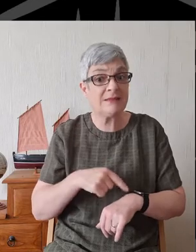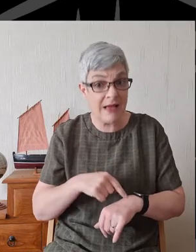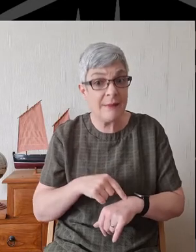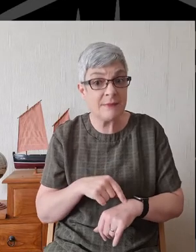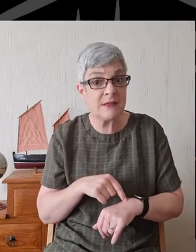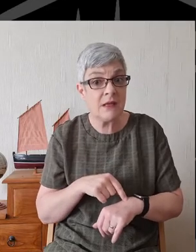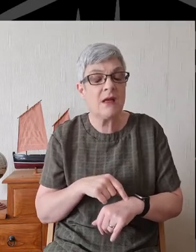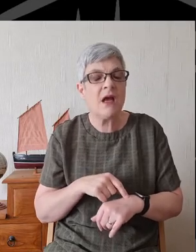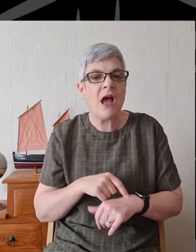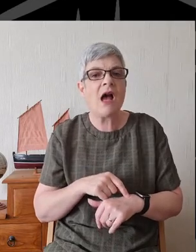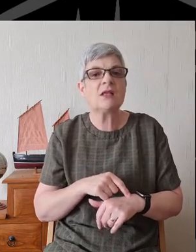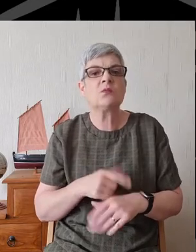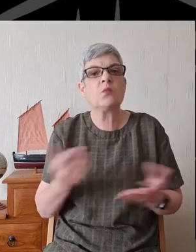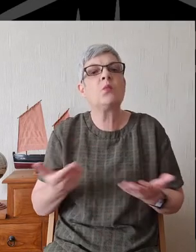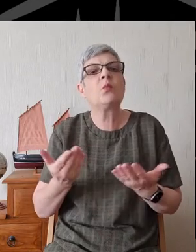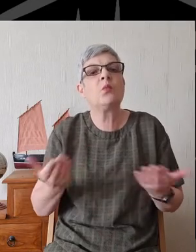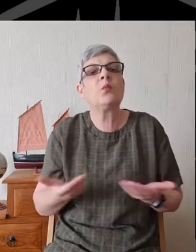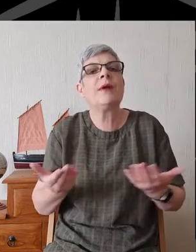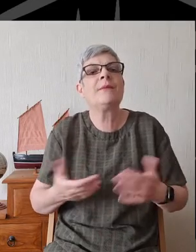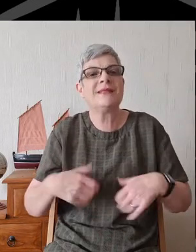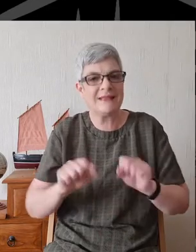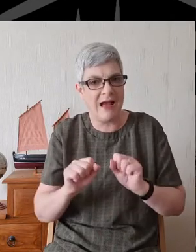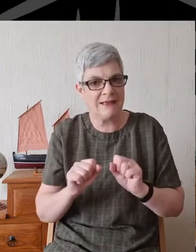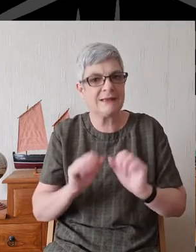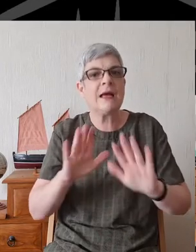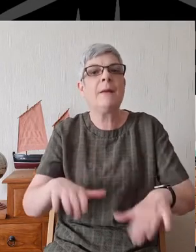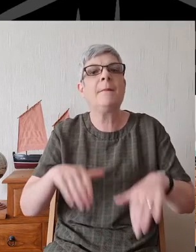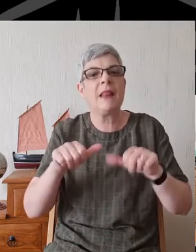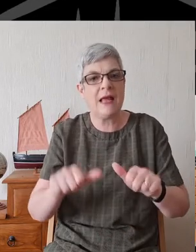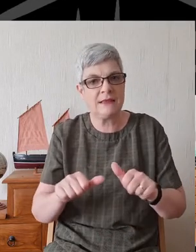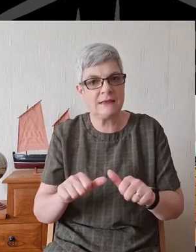begin our praise. Blessed be your name.